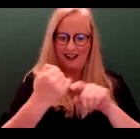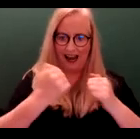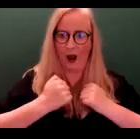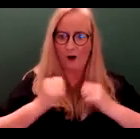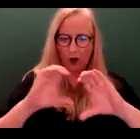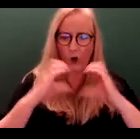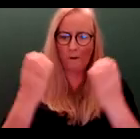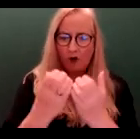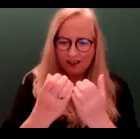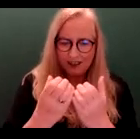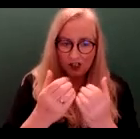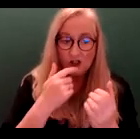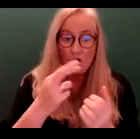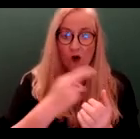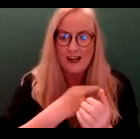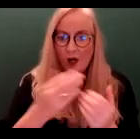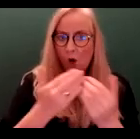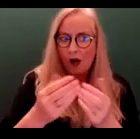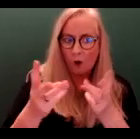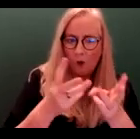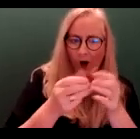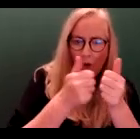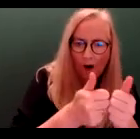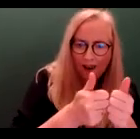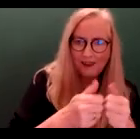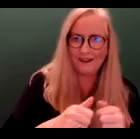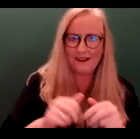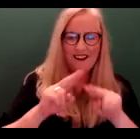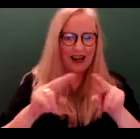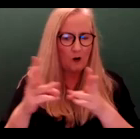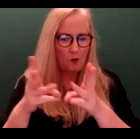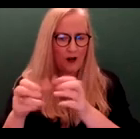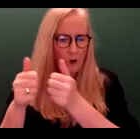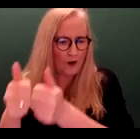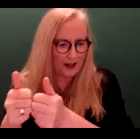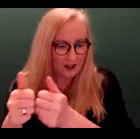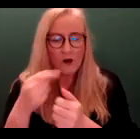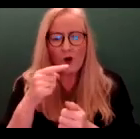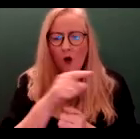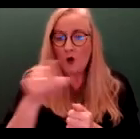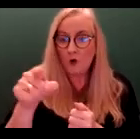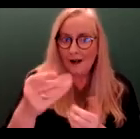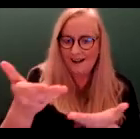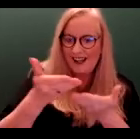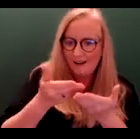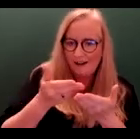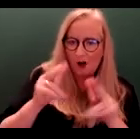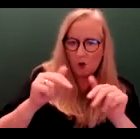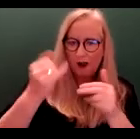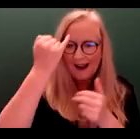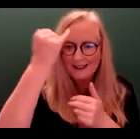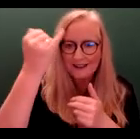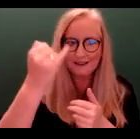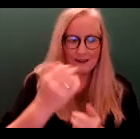Essentially, you're highlighting what is working well and what is not working. And you're going to suggest new ideas and